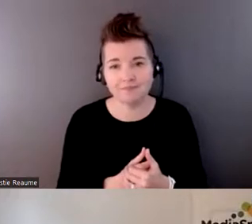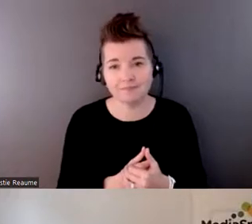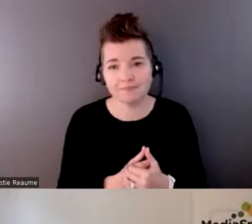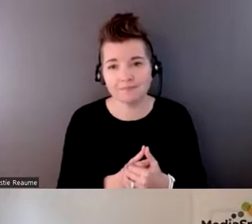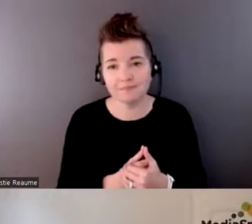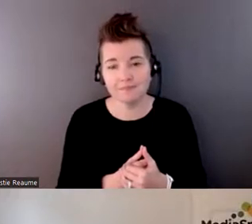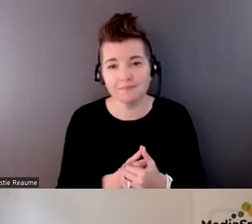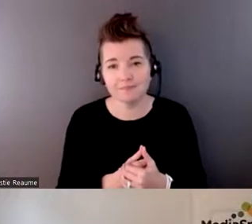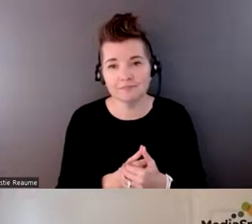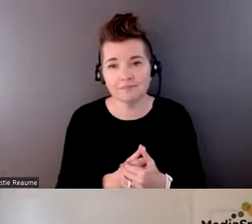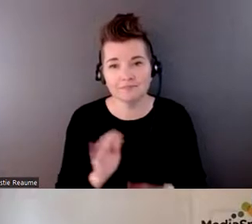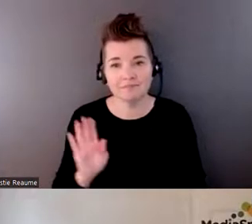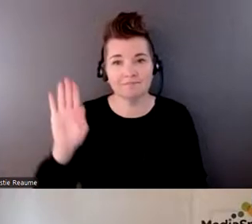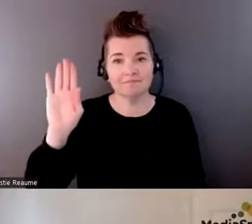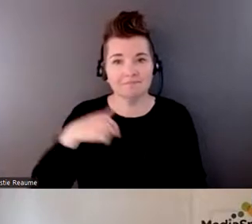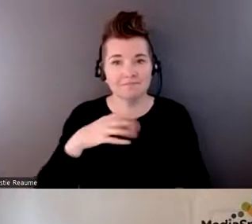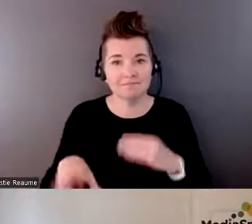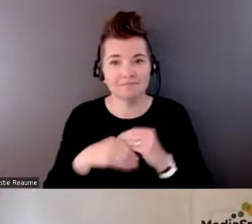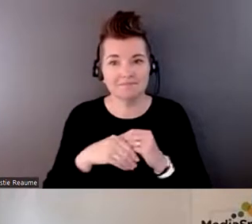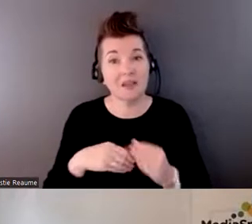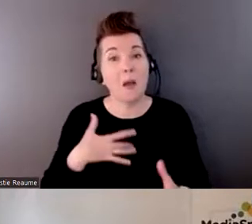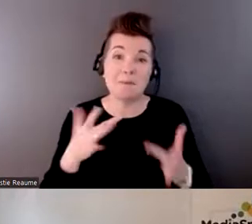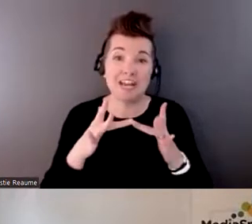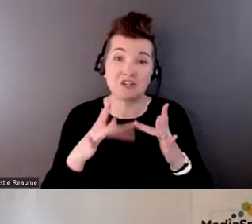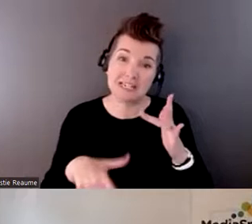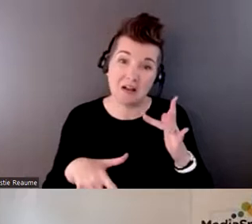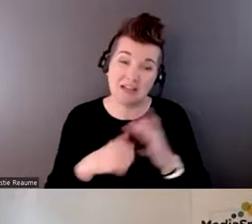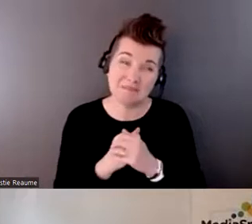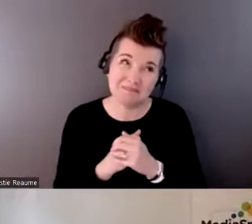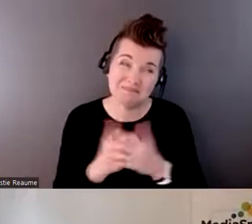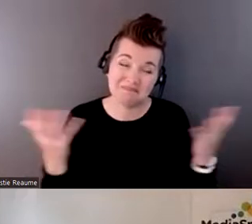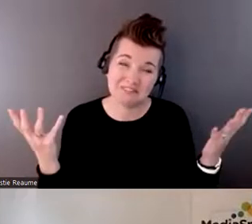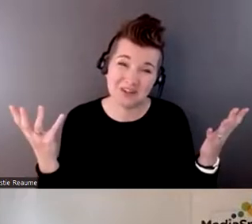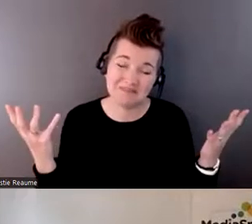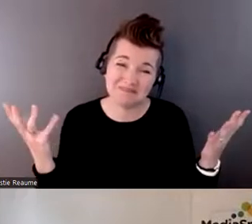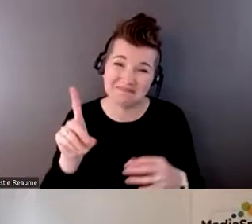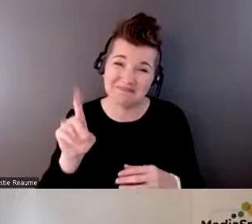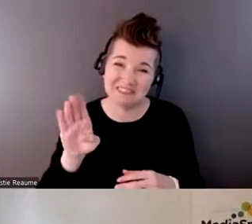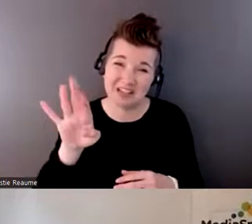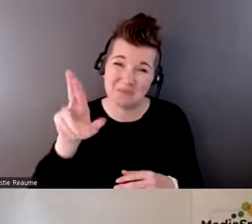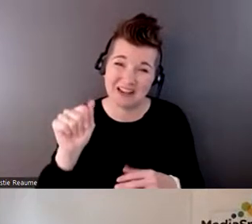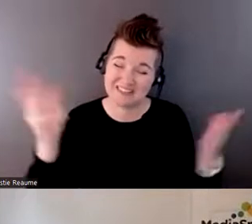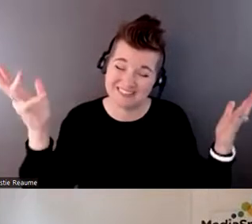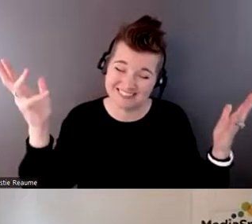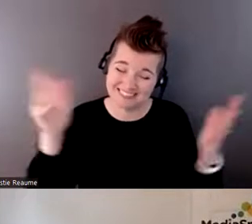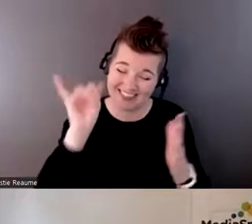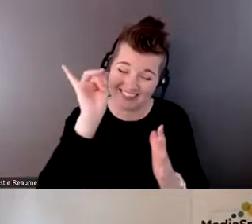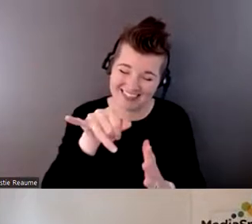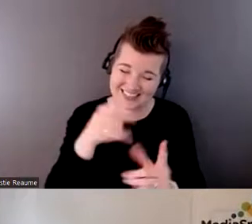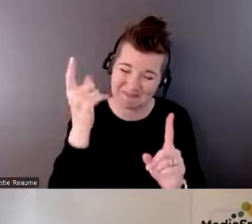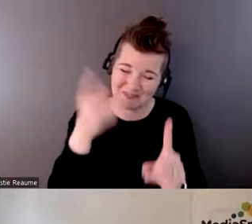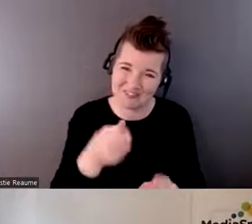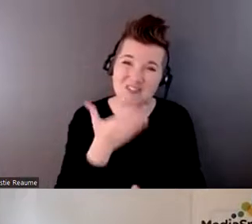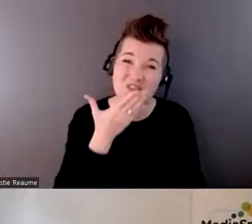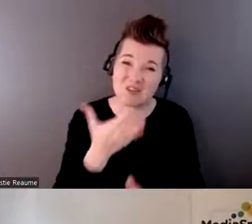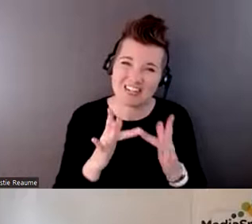I could add, sorry, my internet died, so I was gone for a few minutes. Speaking of having a good internet connection, one of the